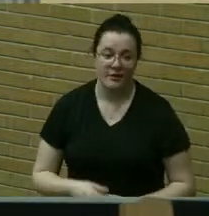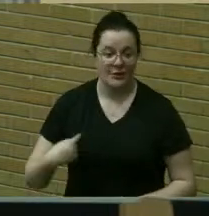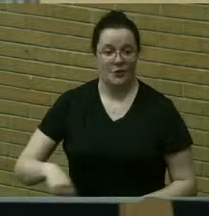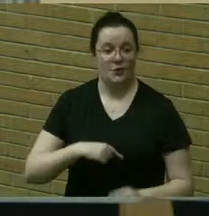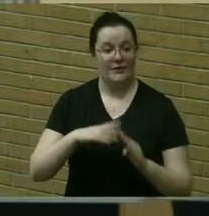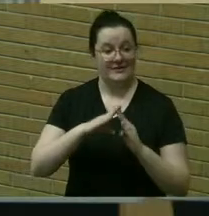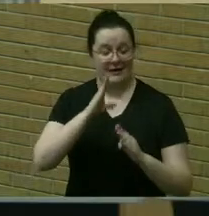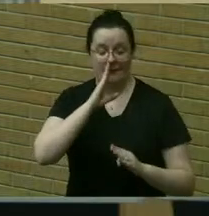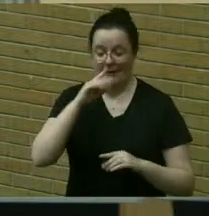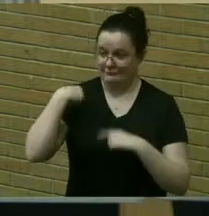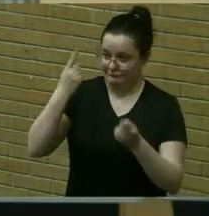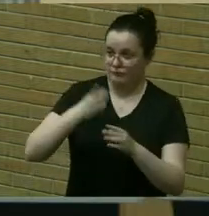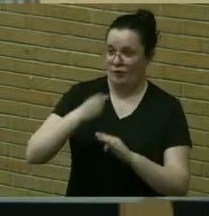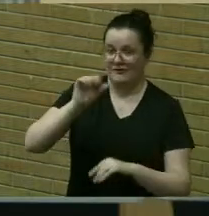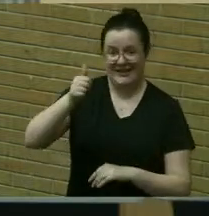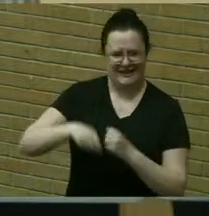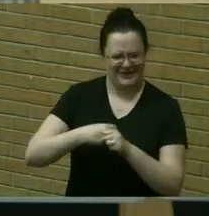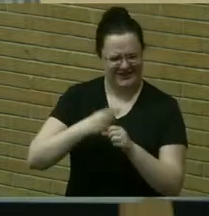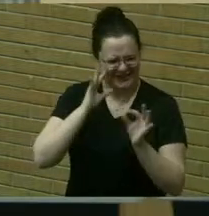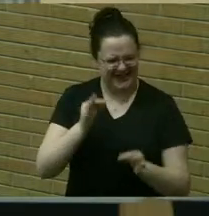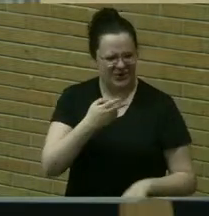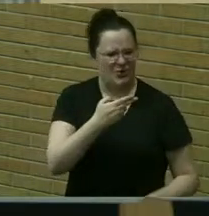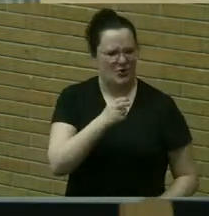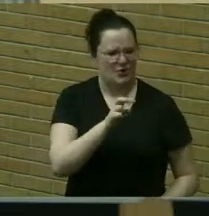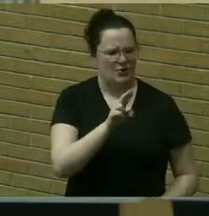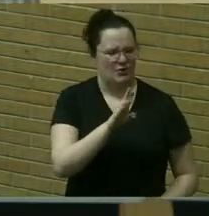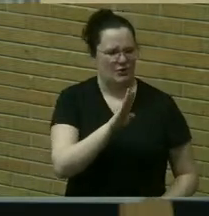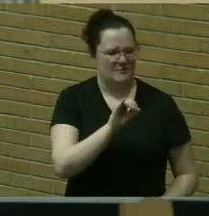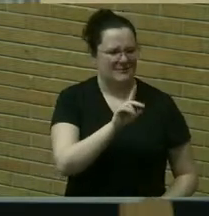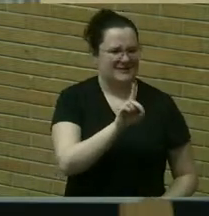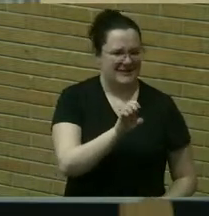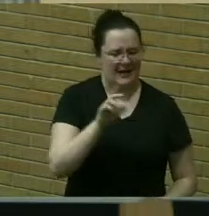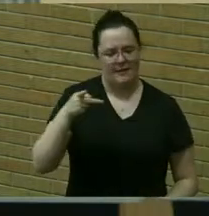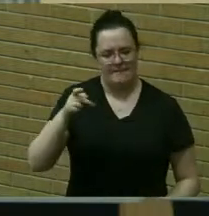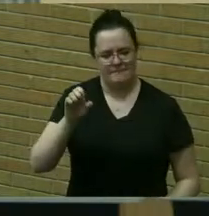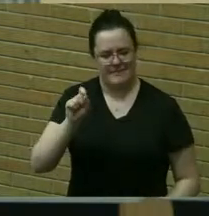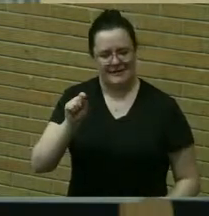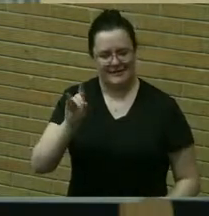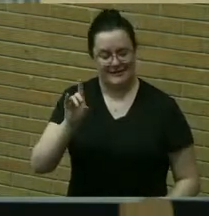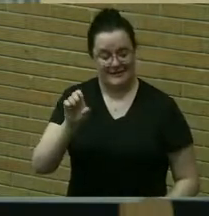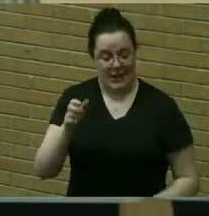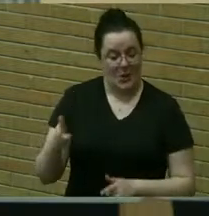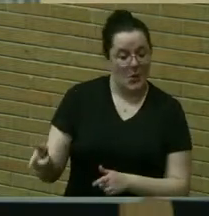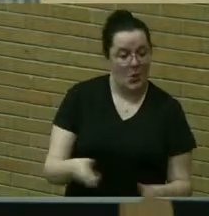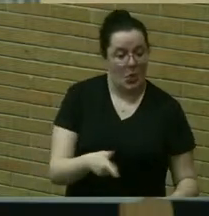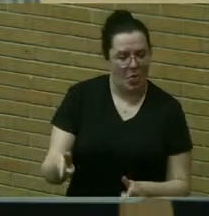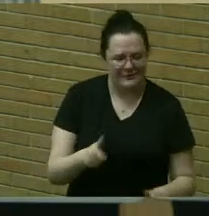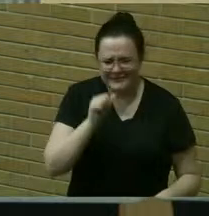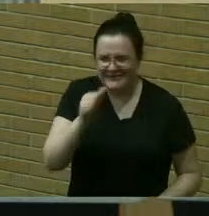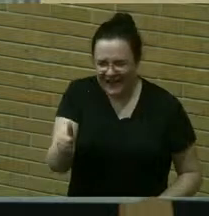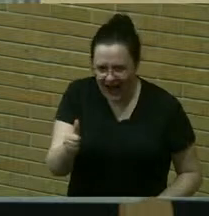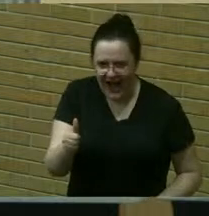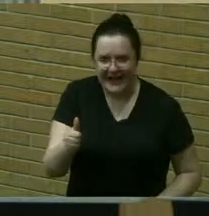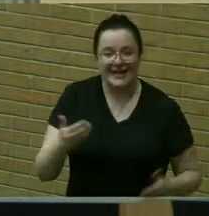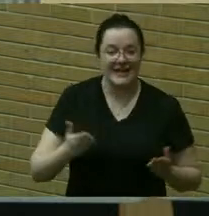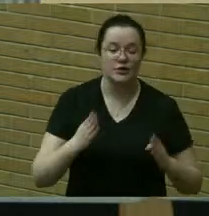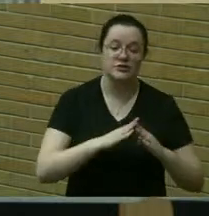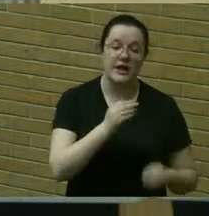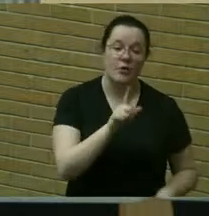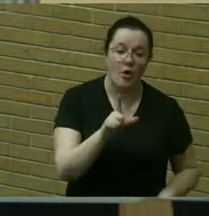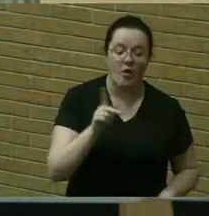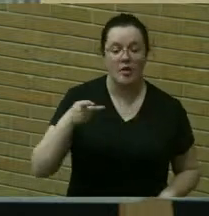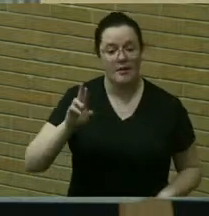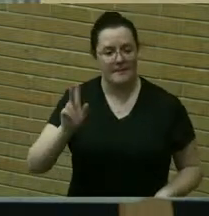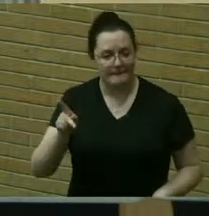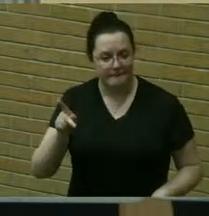not to use herbicides pesticides on our lawns whether it's the lawns here at town hall or on our parks